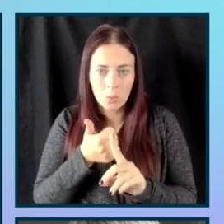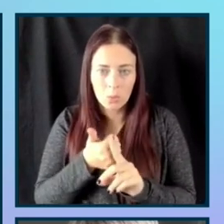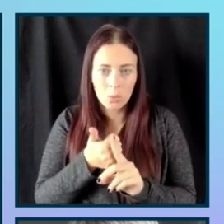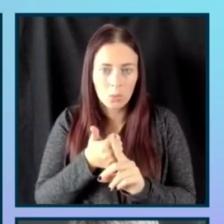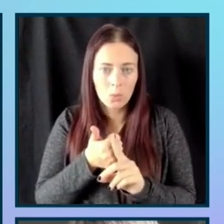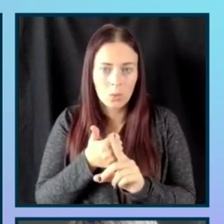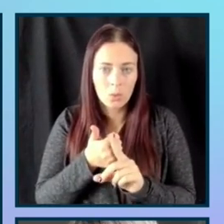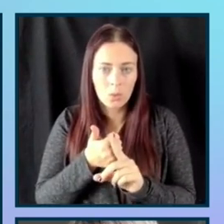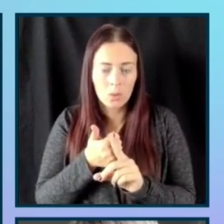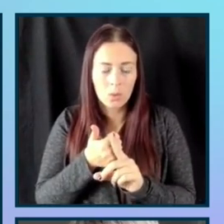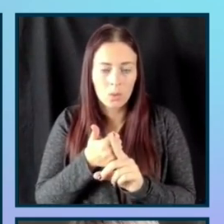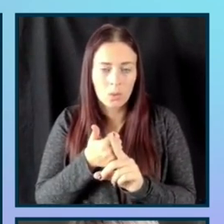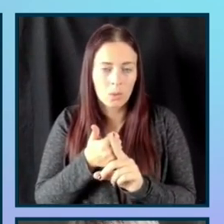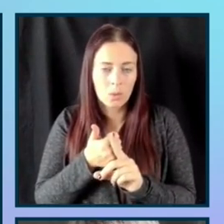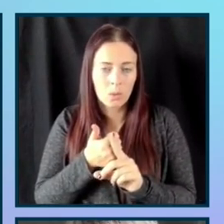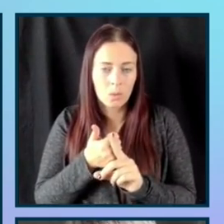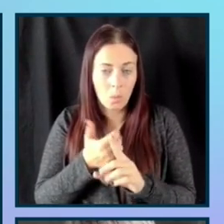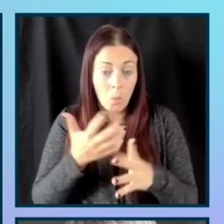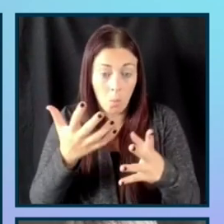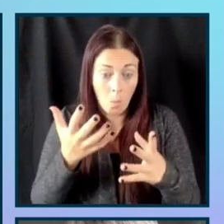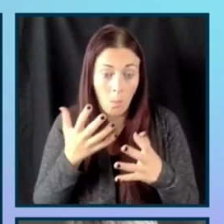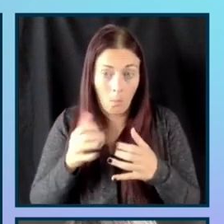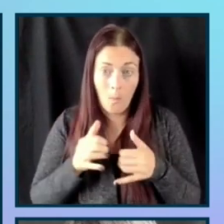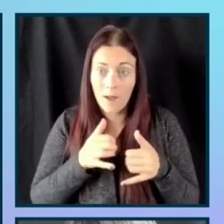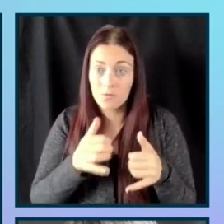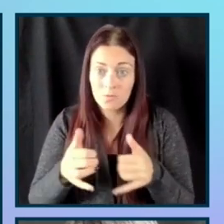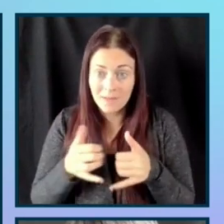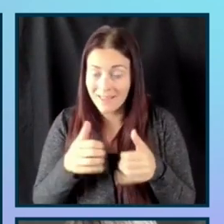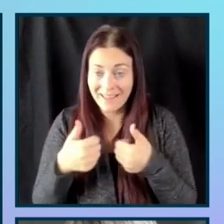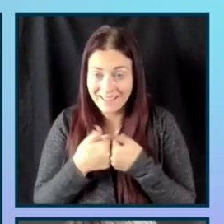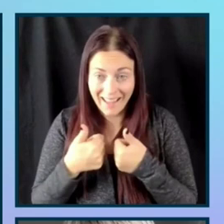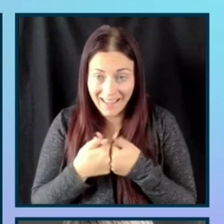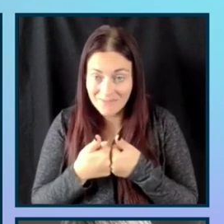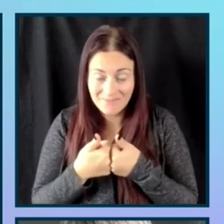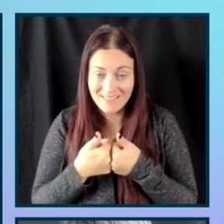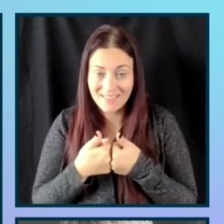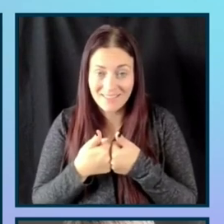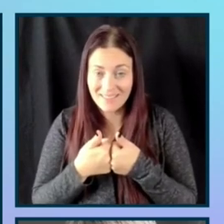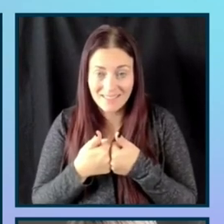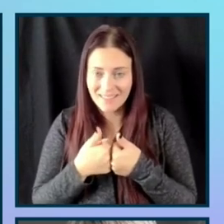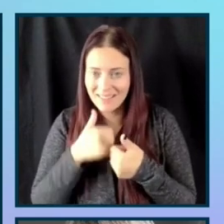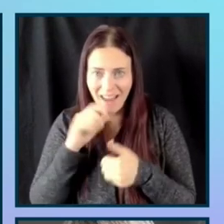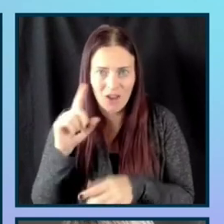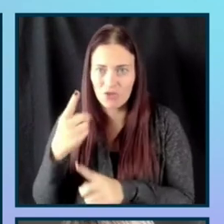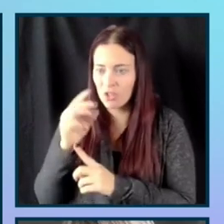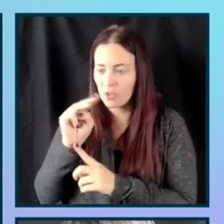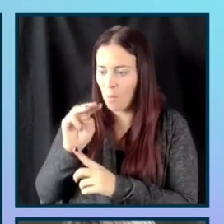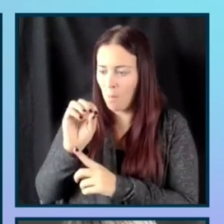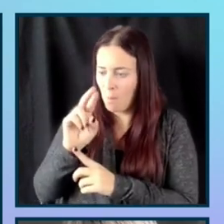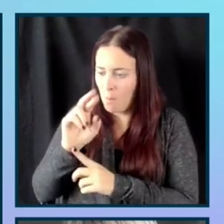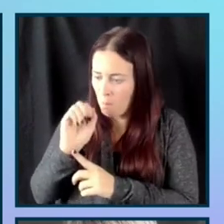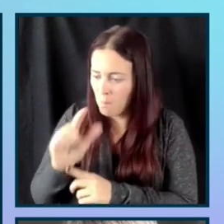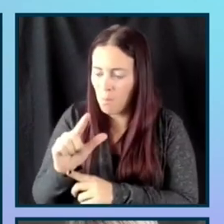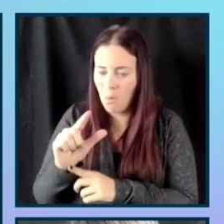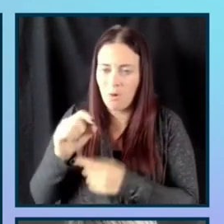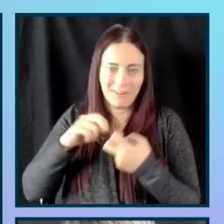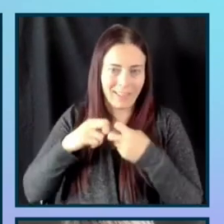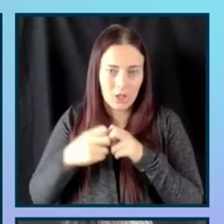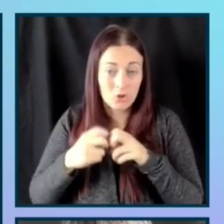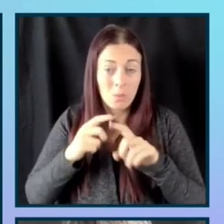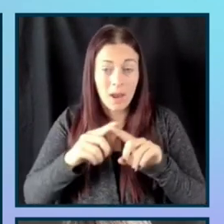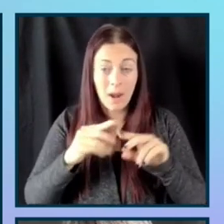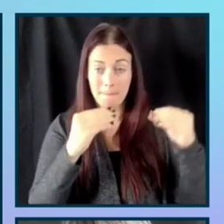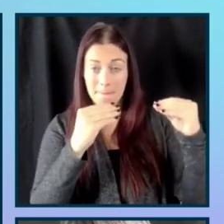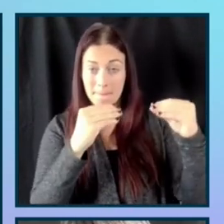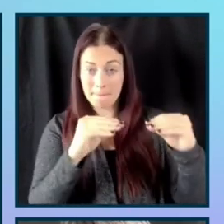who, who want to be playing these games. It's not just a, you know, a moral issue. It's also a market issue. We're